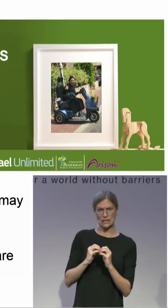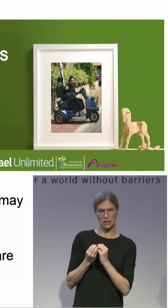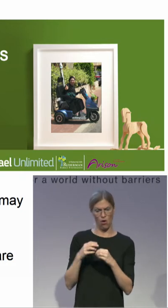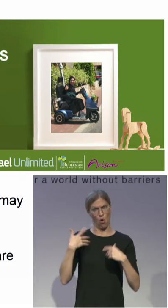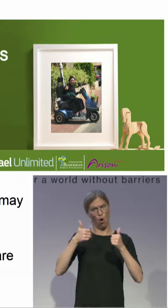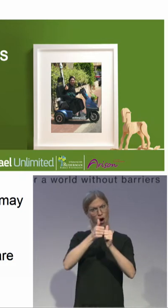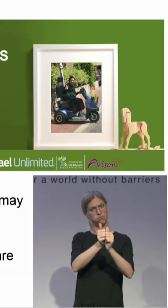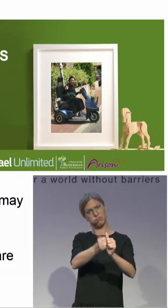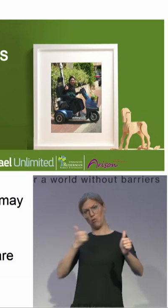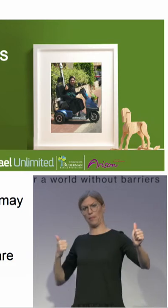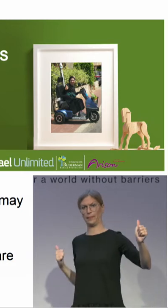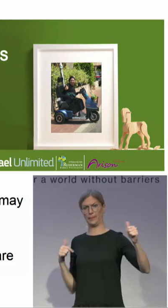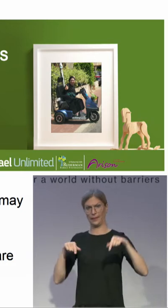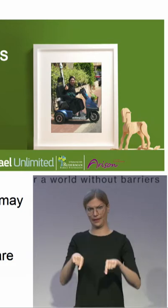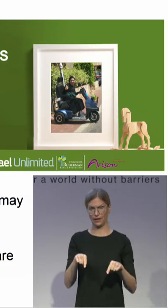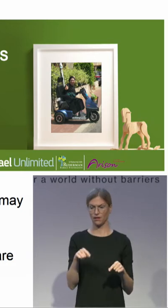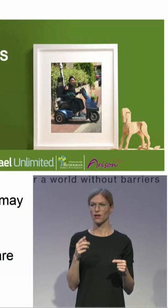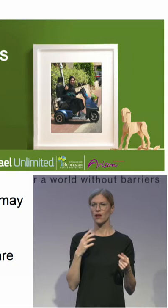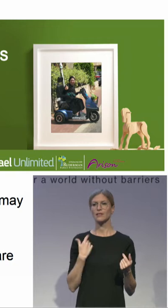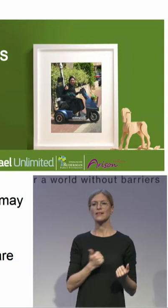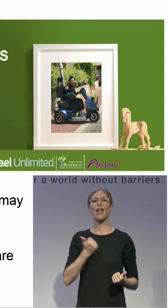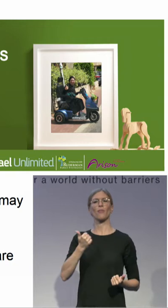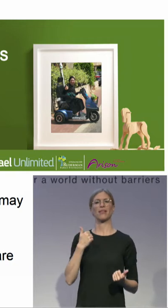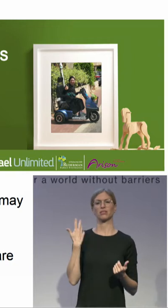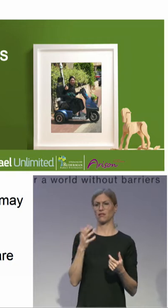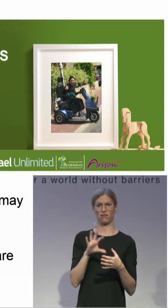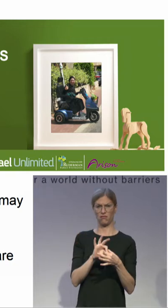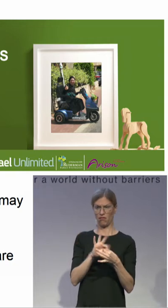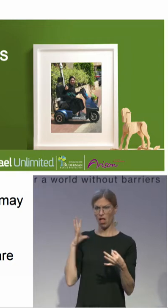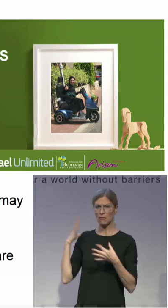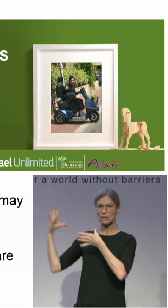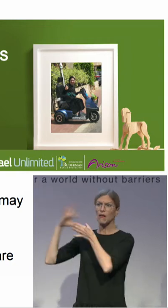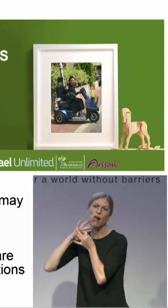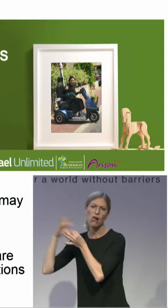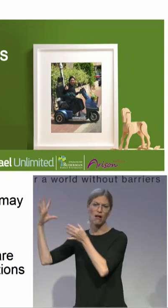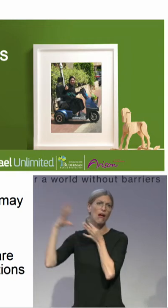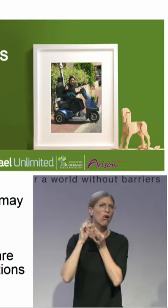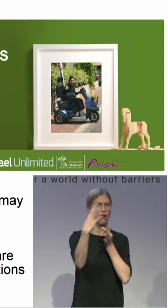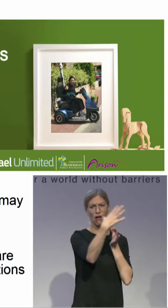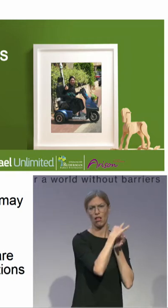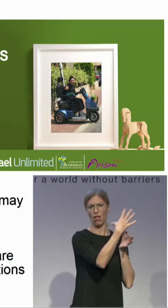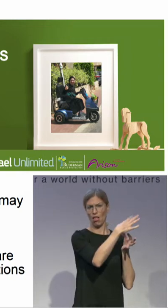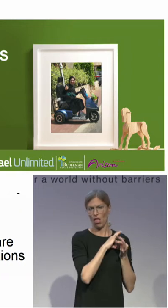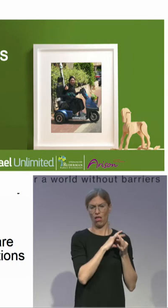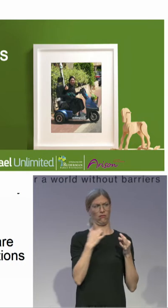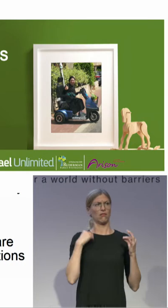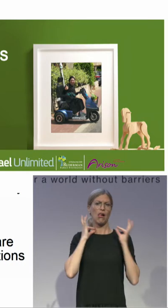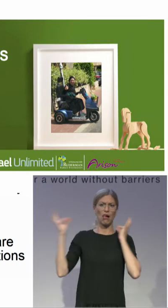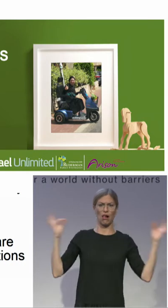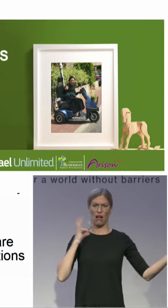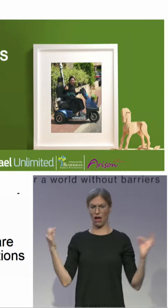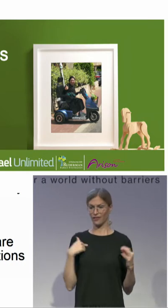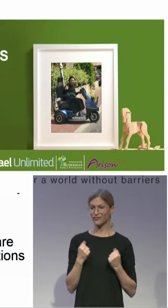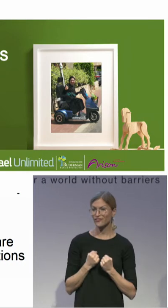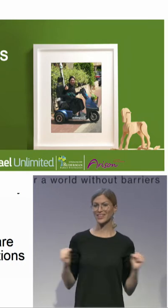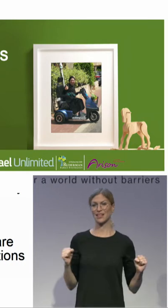and moving out from institutions towards the community. We're starting to get there, but we're not there yet. So, the way the system